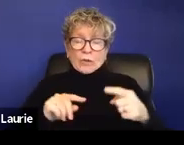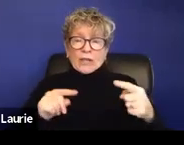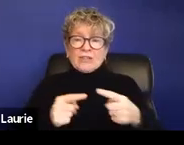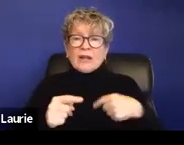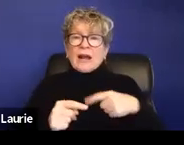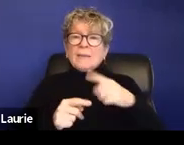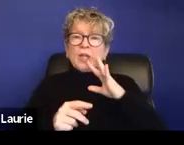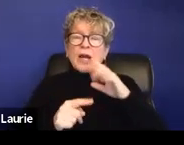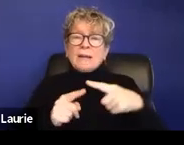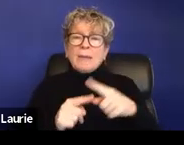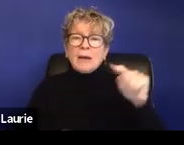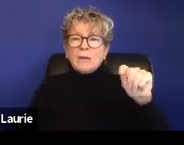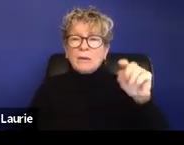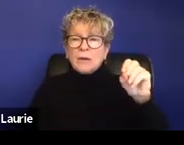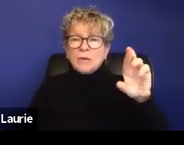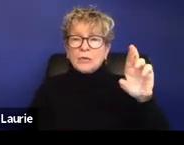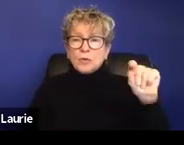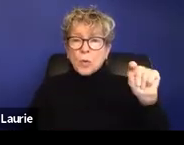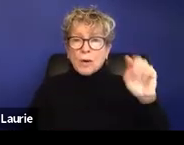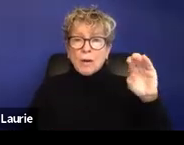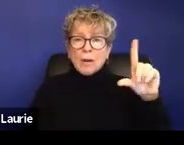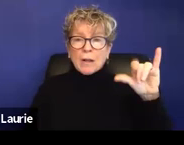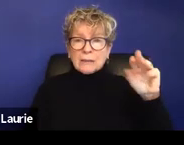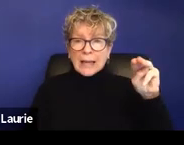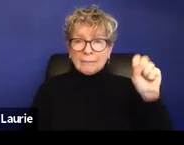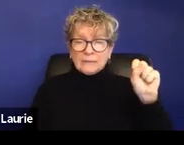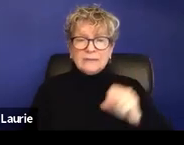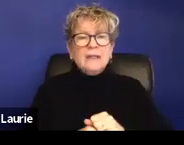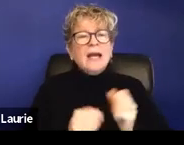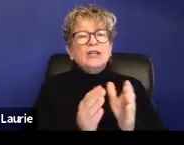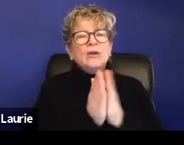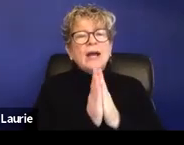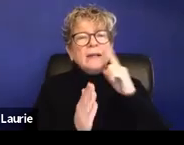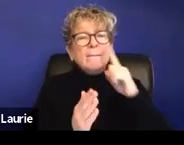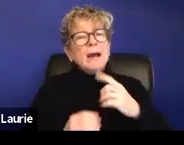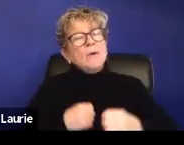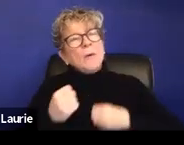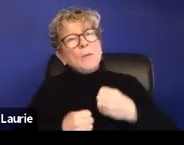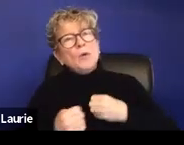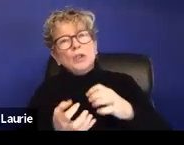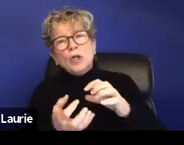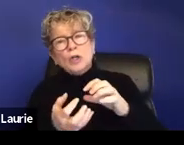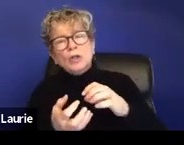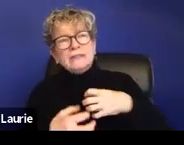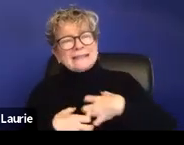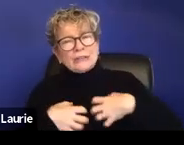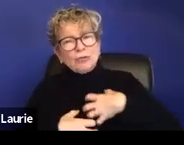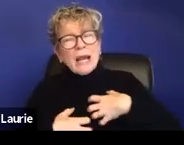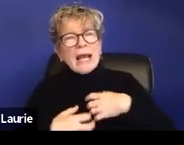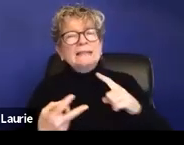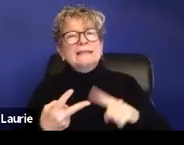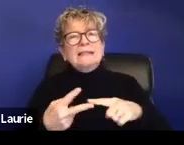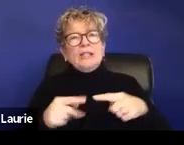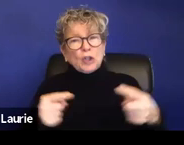I'm talking about, this is where you're asking about, you know, emotional distress and like injuries asking to be